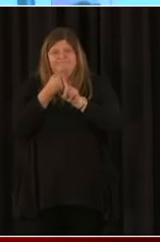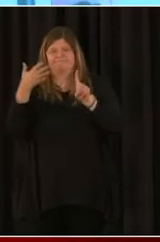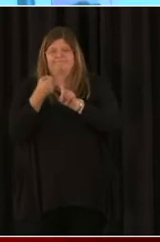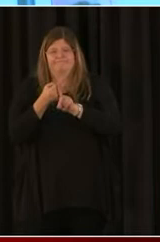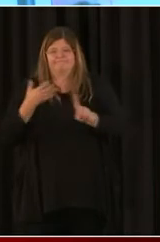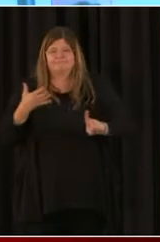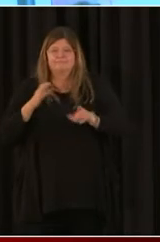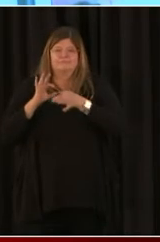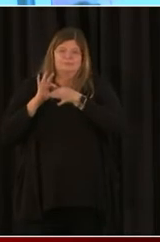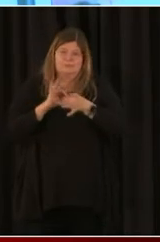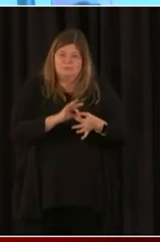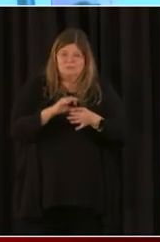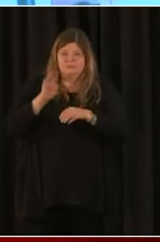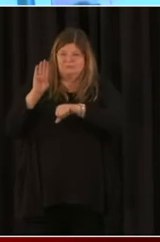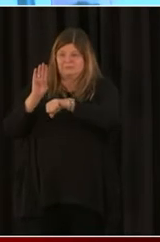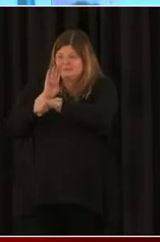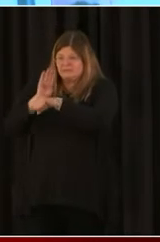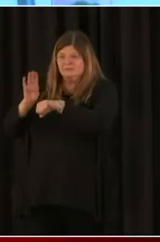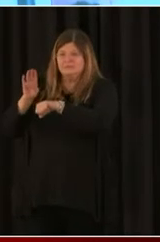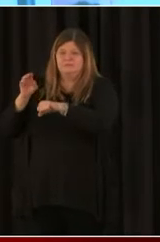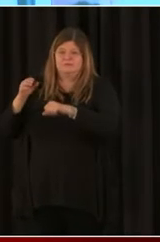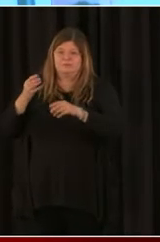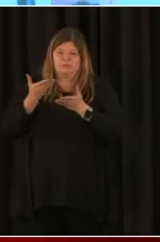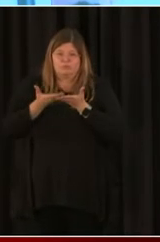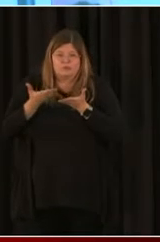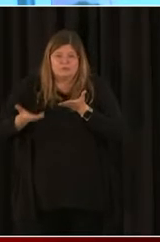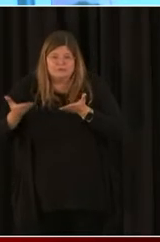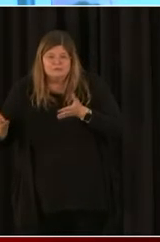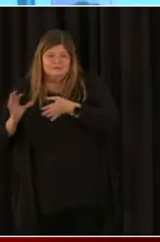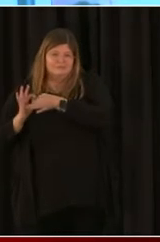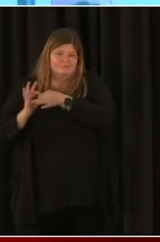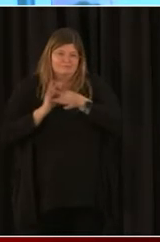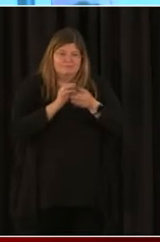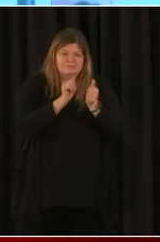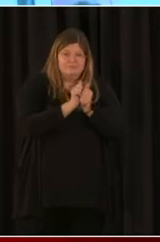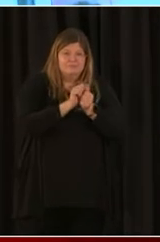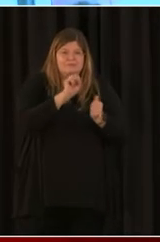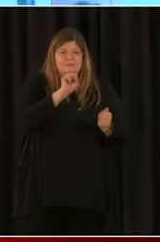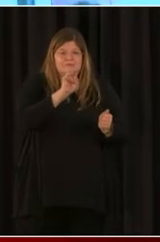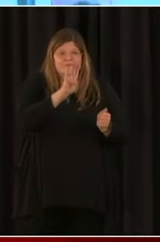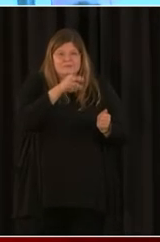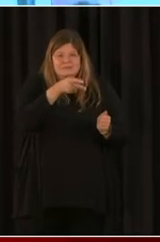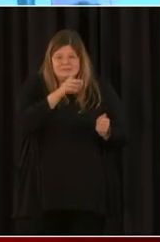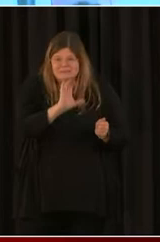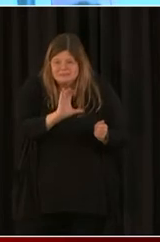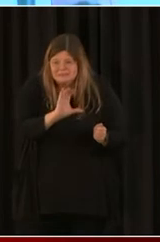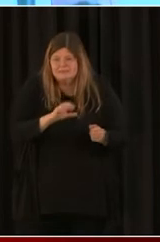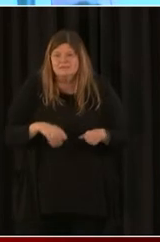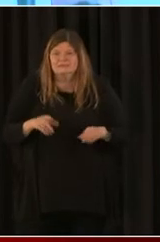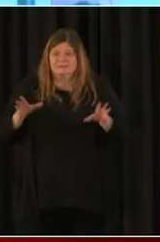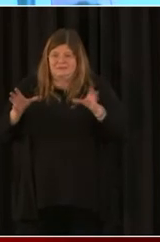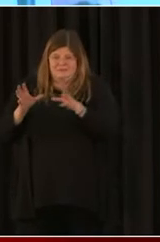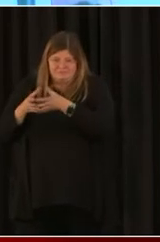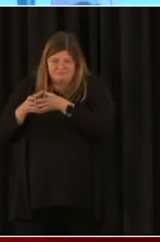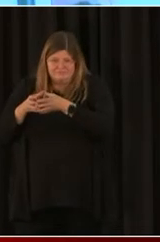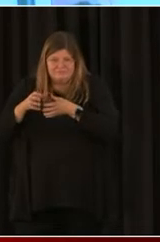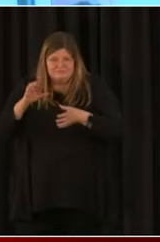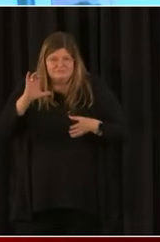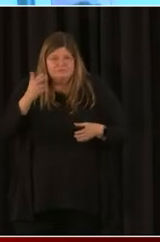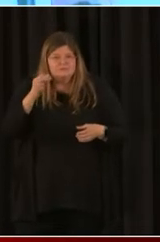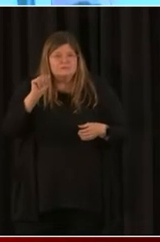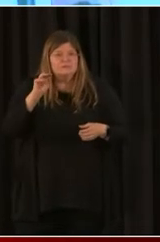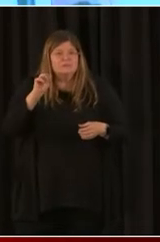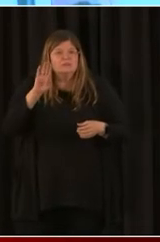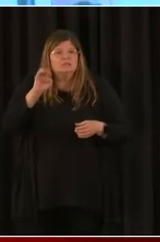partners like SCORE and the SBDC and the Chambers of Commerce around the area, so that